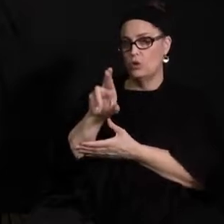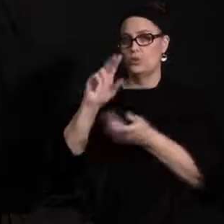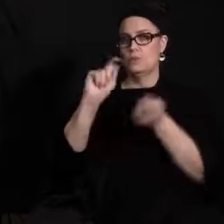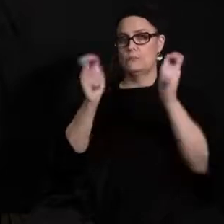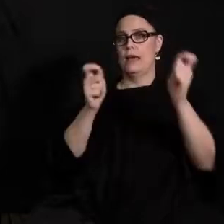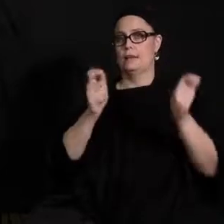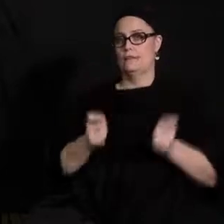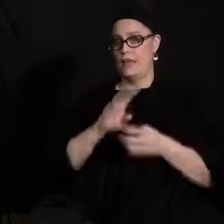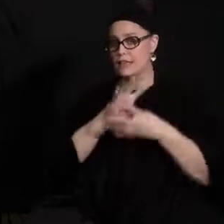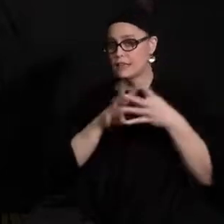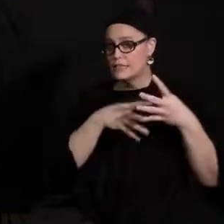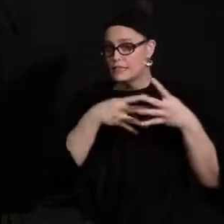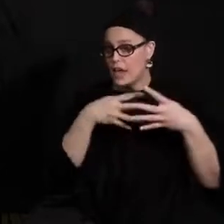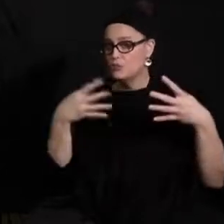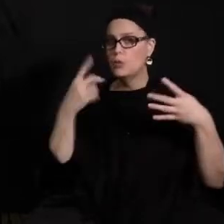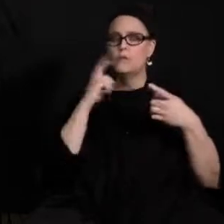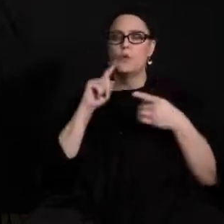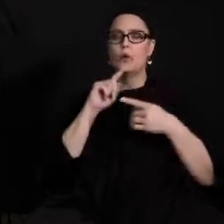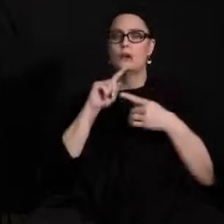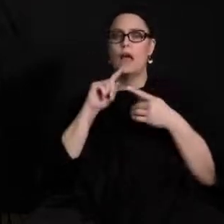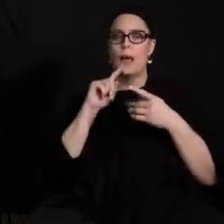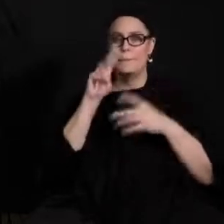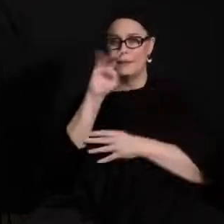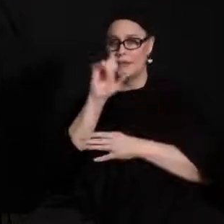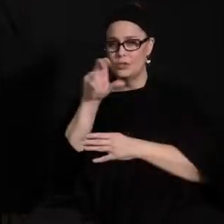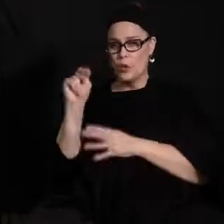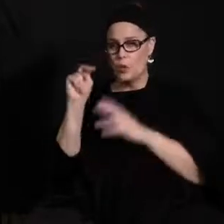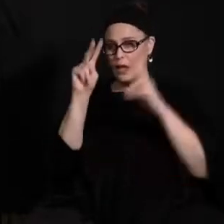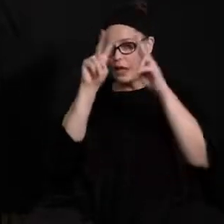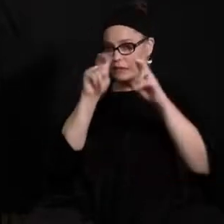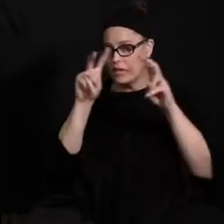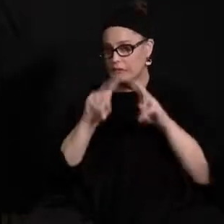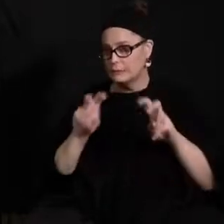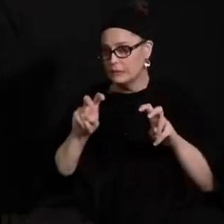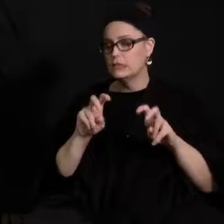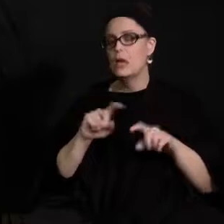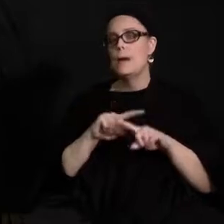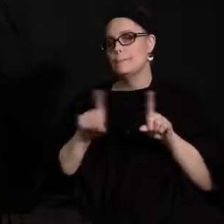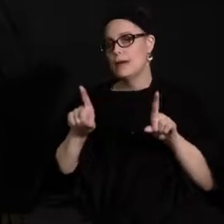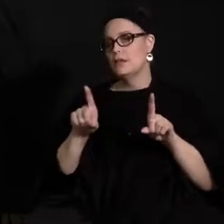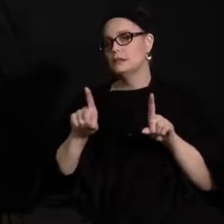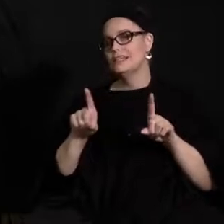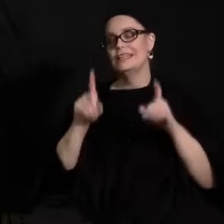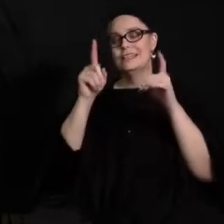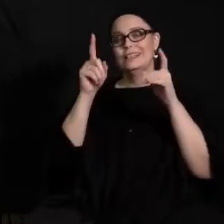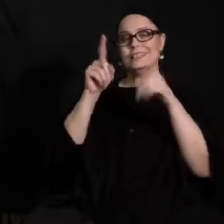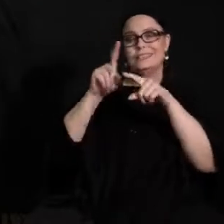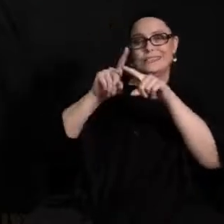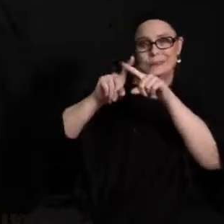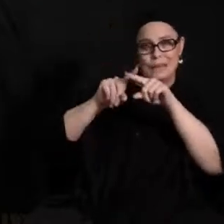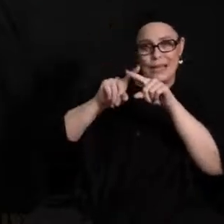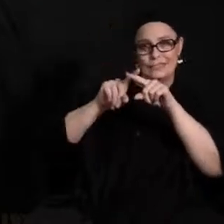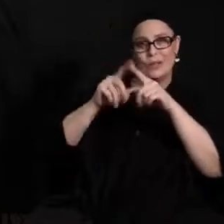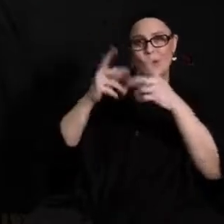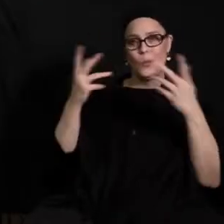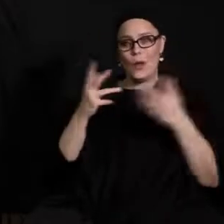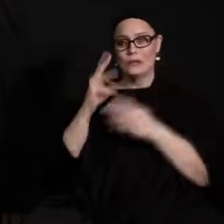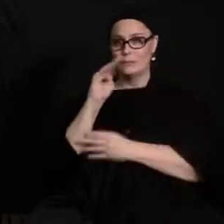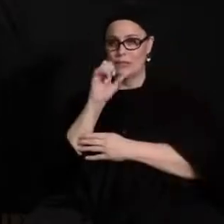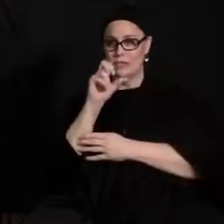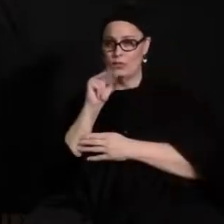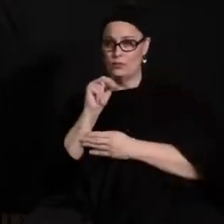Minnesota comprehensive assessments and depending on what the state of Minnesota chooses to do and if they